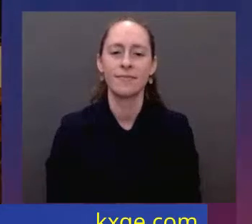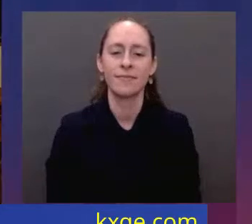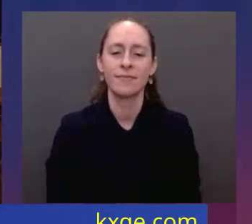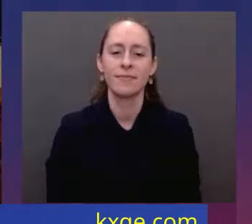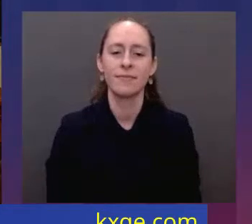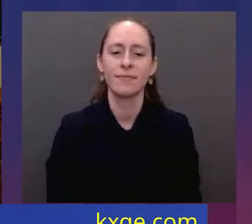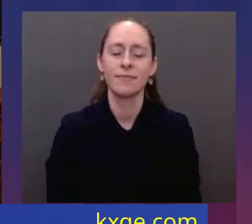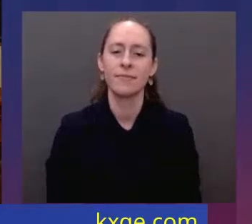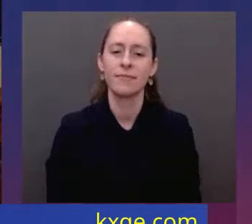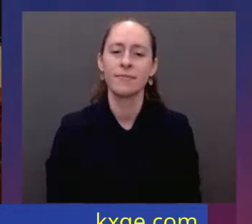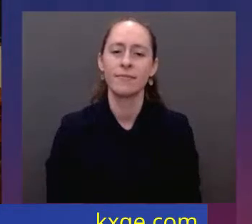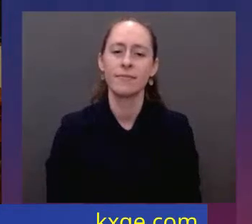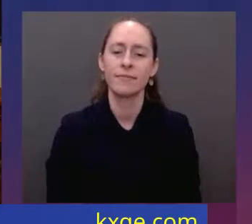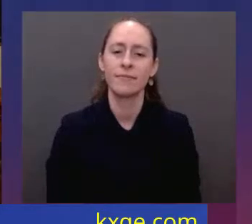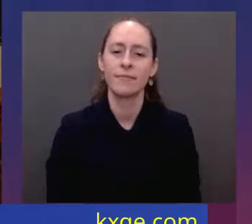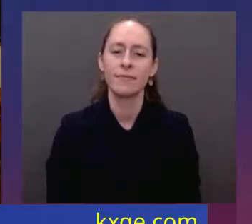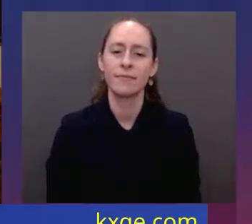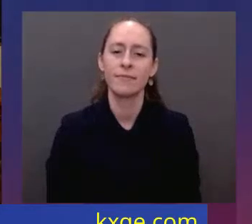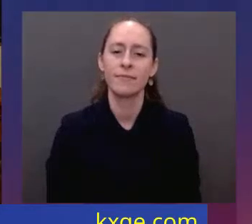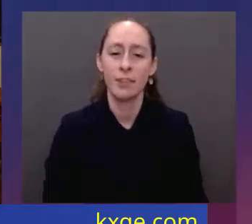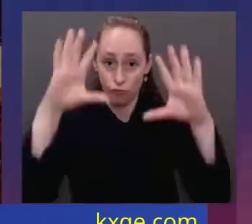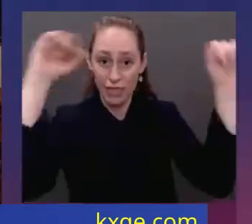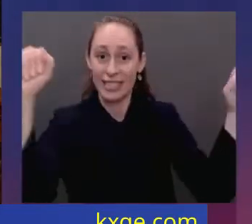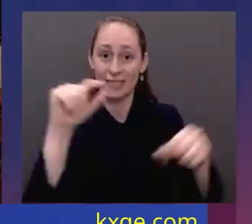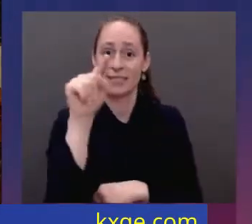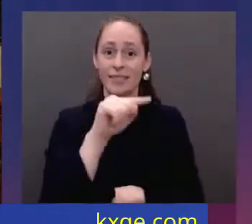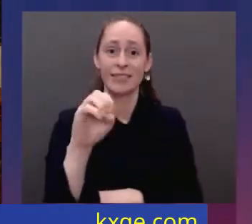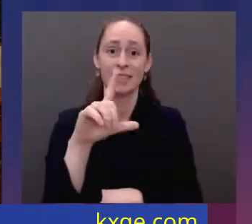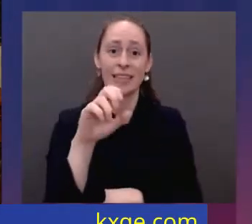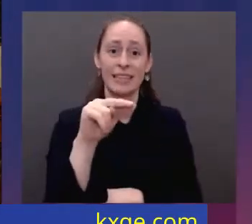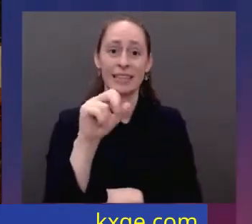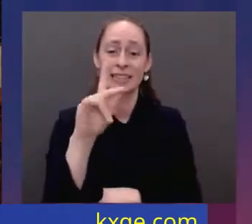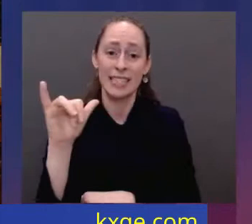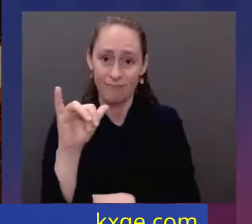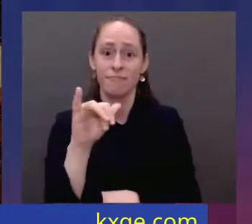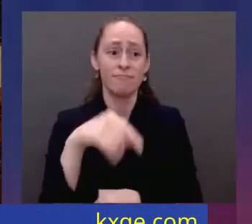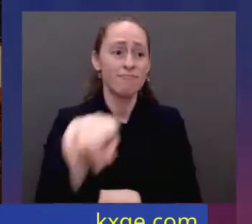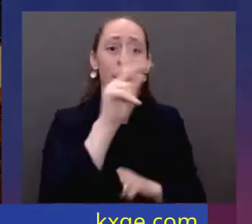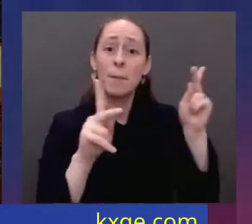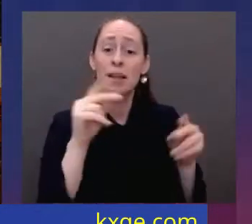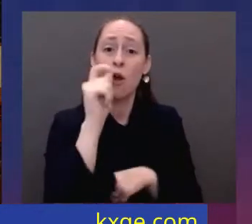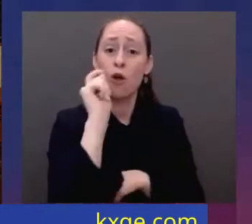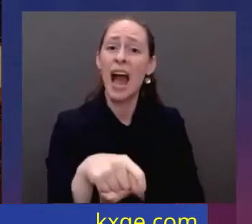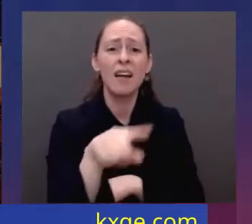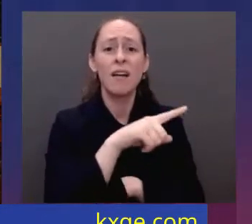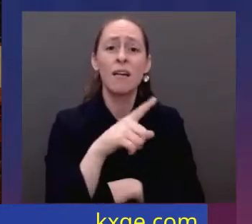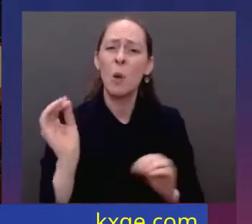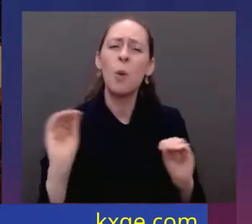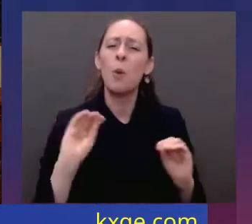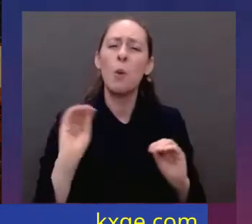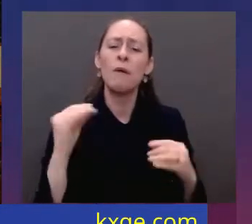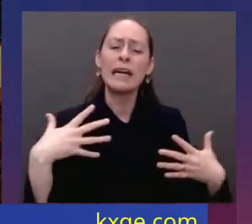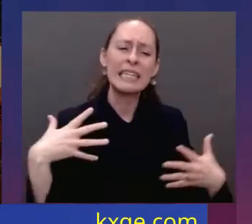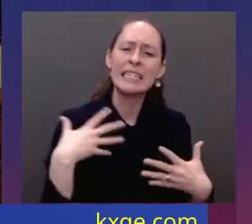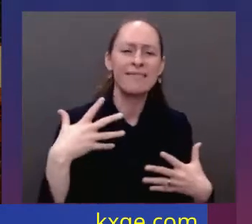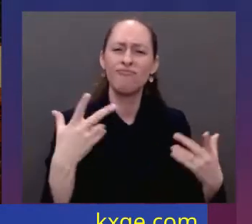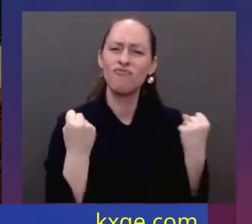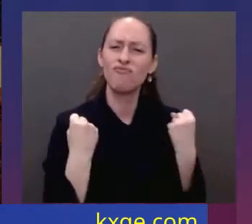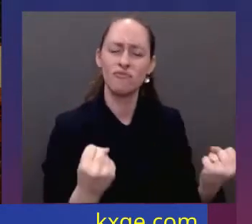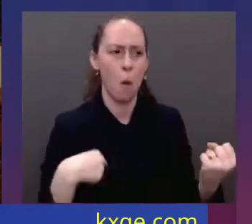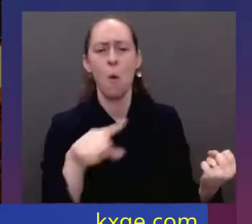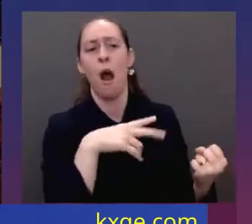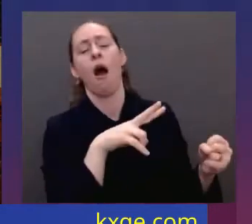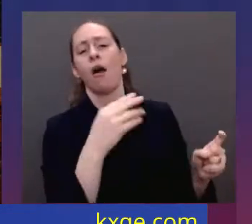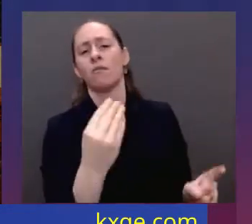to every Ukrainian, their fearlessness, their courage, determination, literally inspires the world. Groups of citizens, blocking tanks with their bodies.